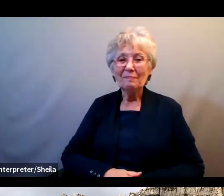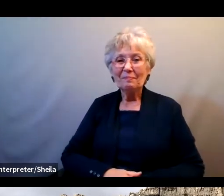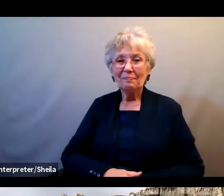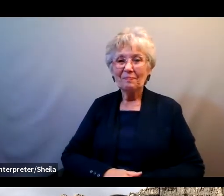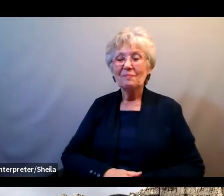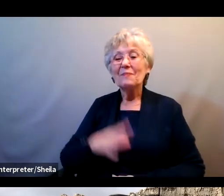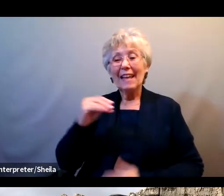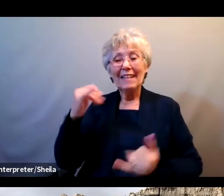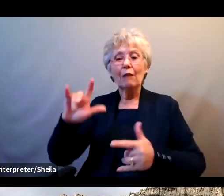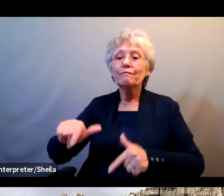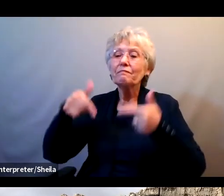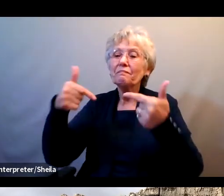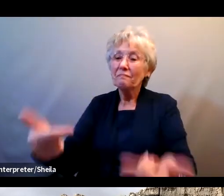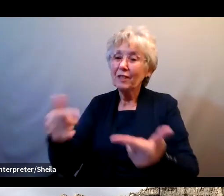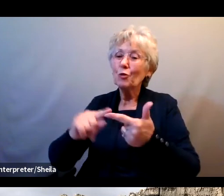And I'll turn it back to Nick.